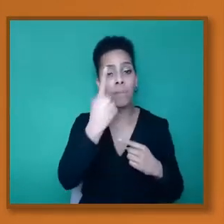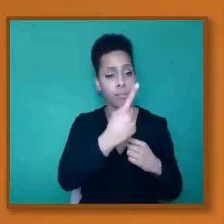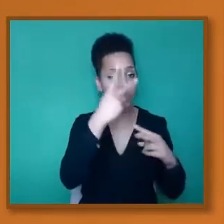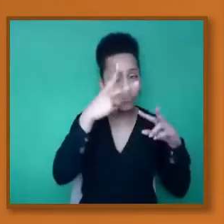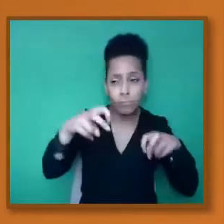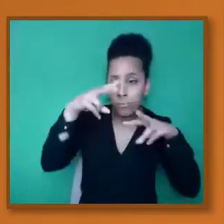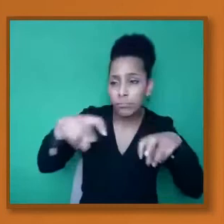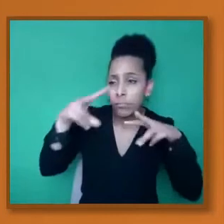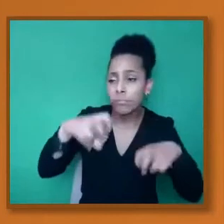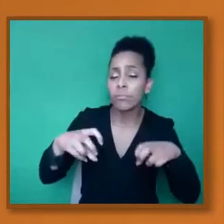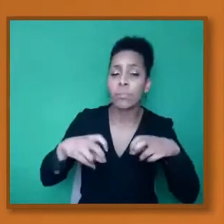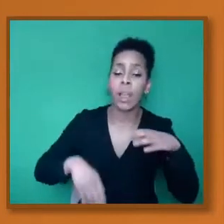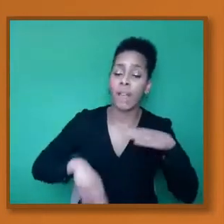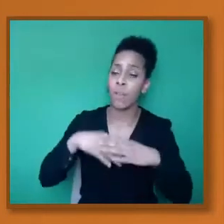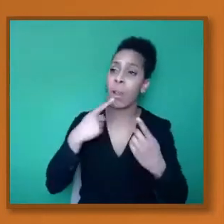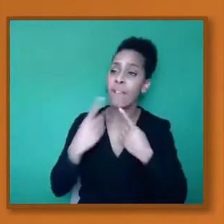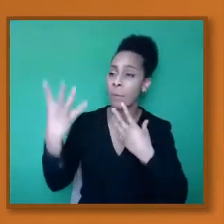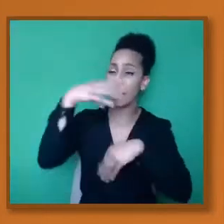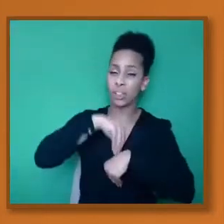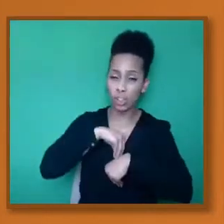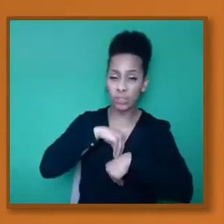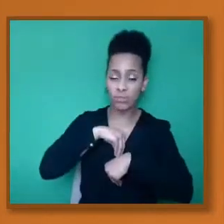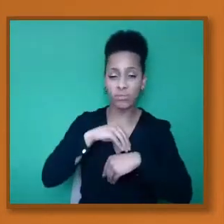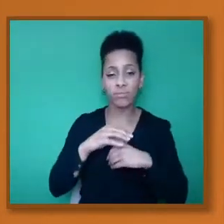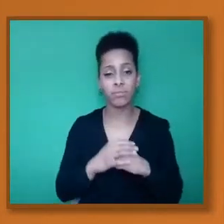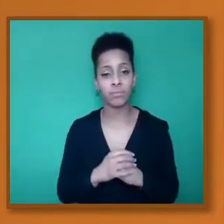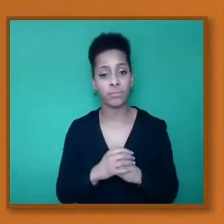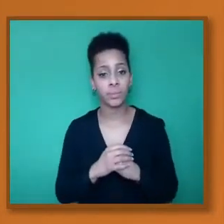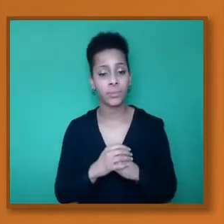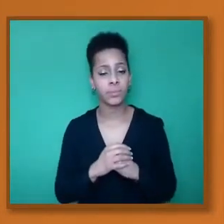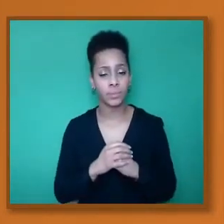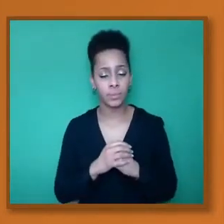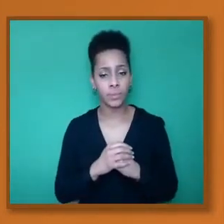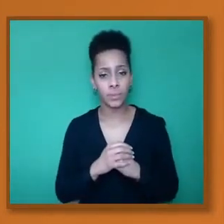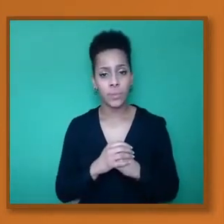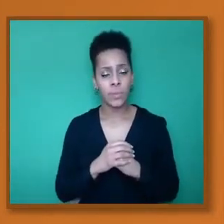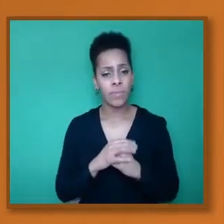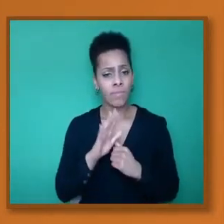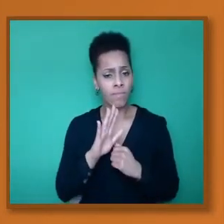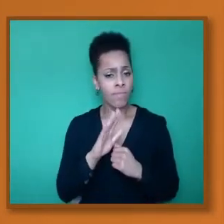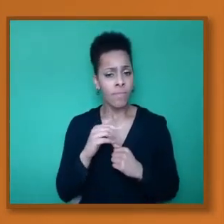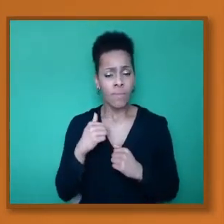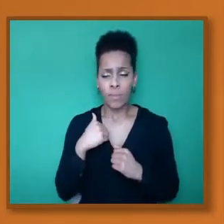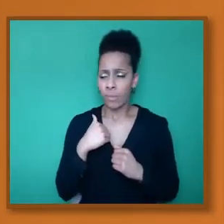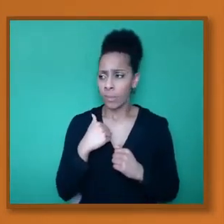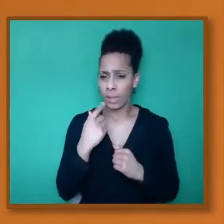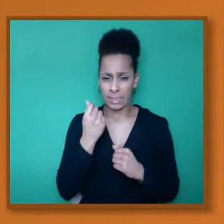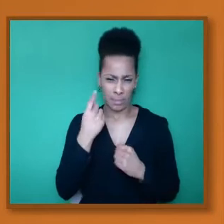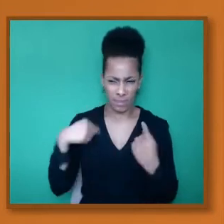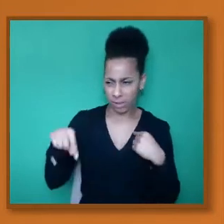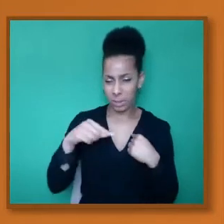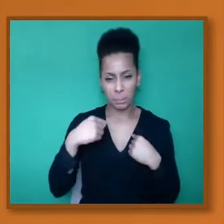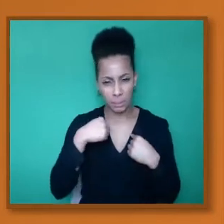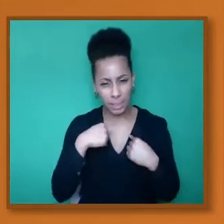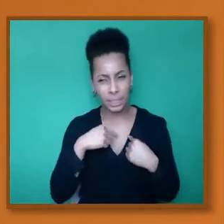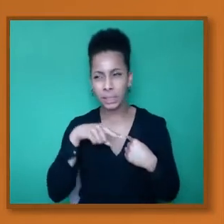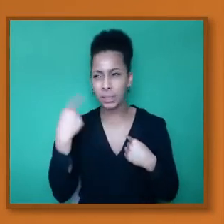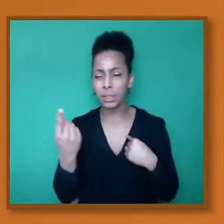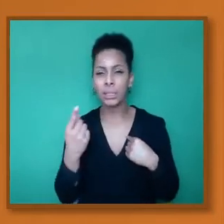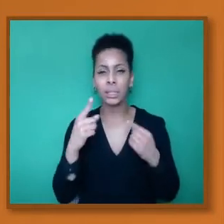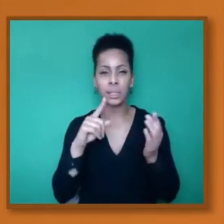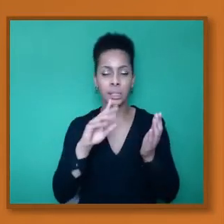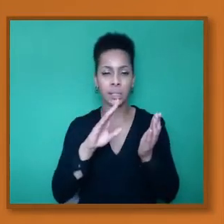there's a couple of points I want to raise. We, a few of us, myself, Mr. Terence Channer and